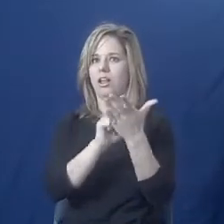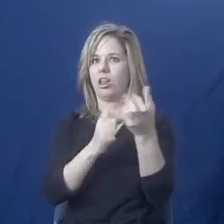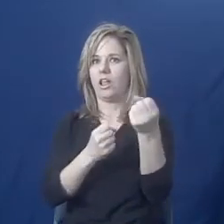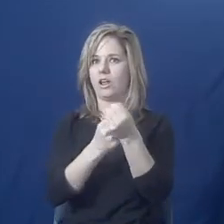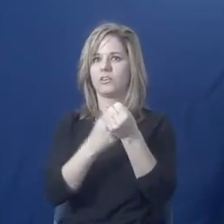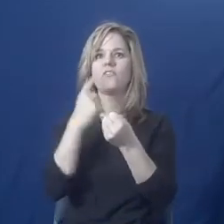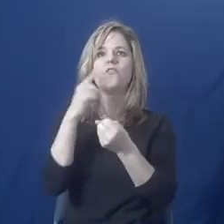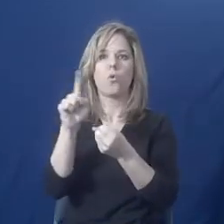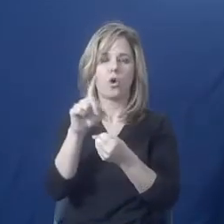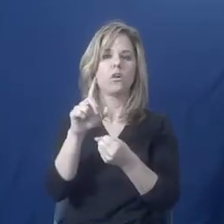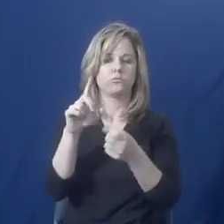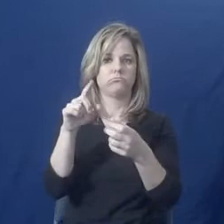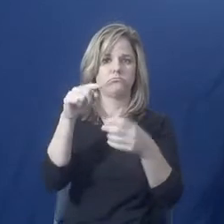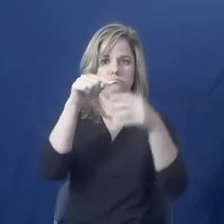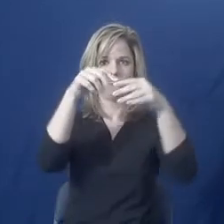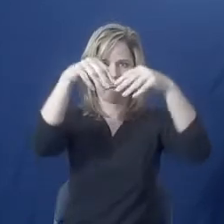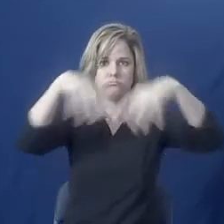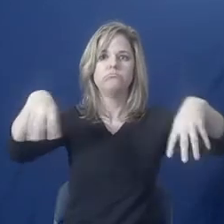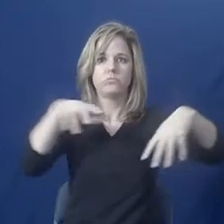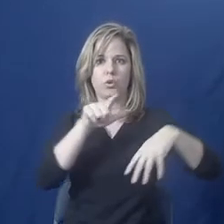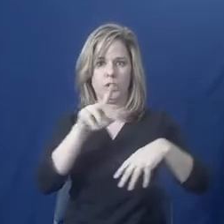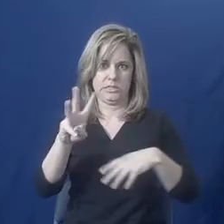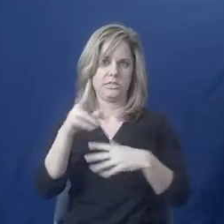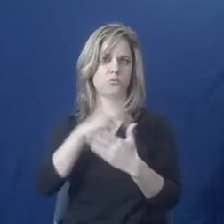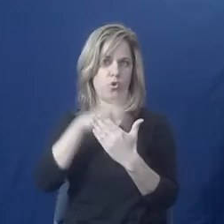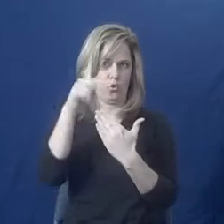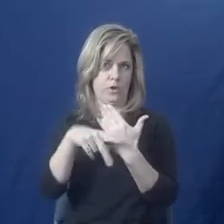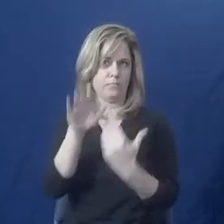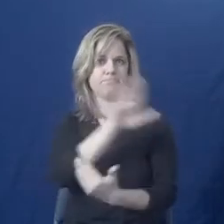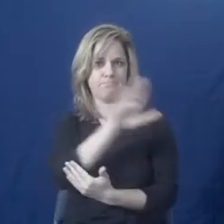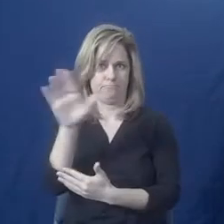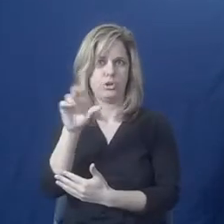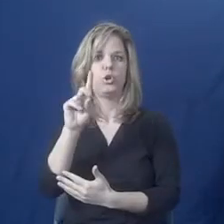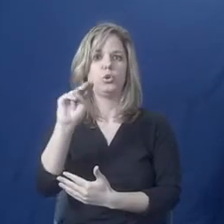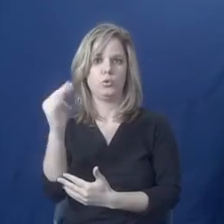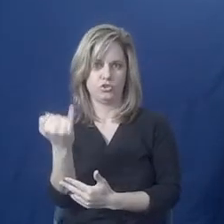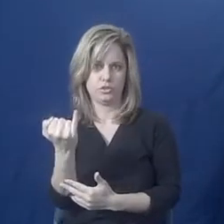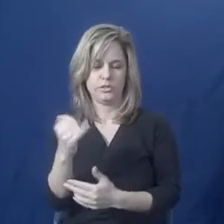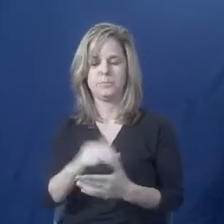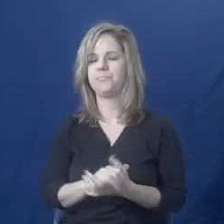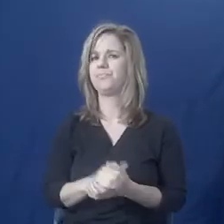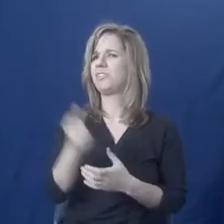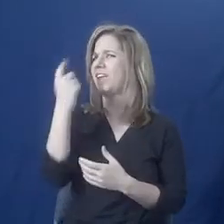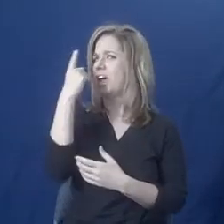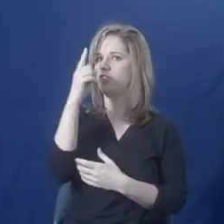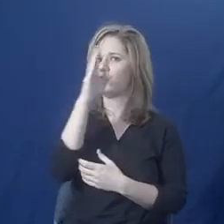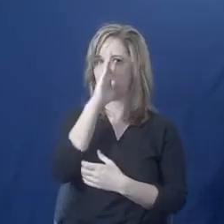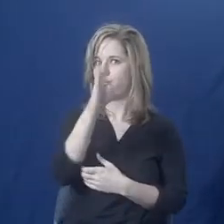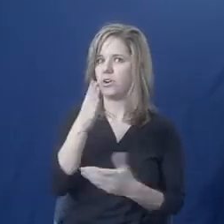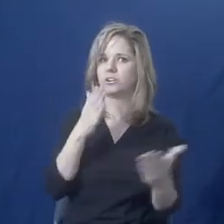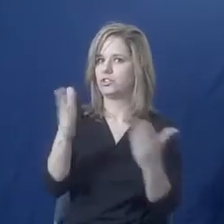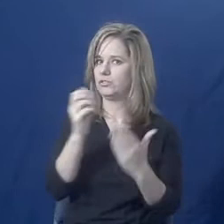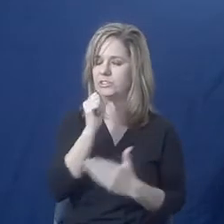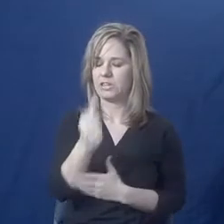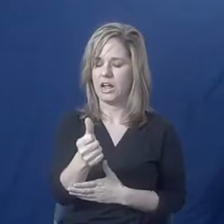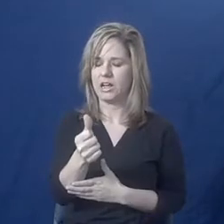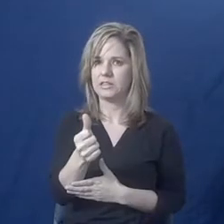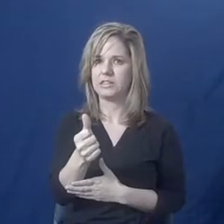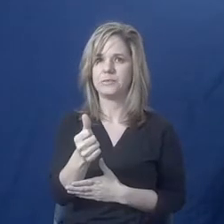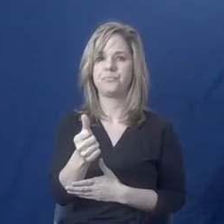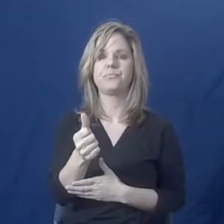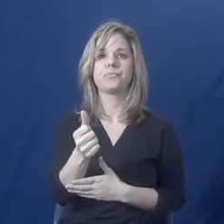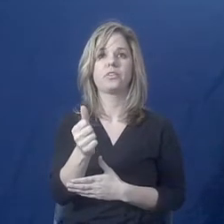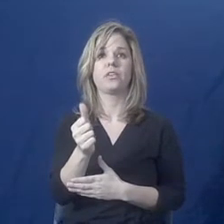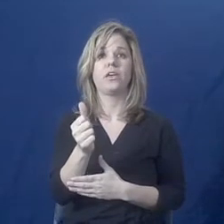advocacy for the domestic violence programs across the state. We do not do the direct service